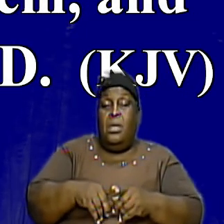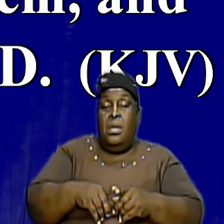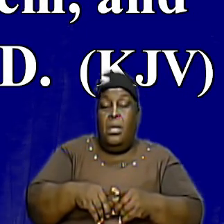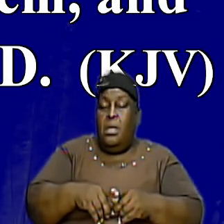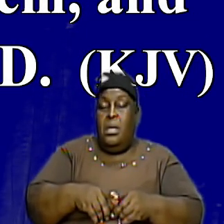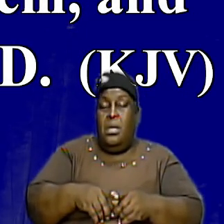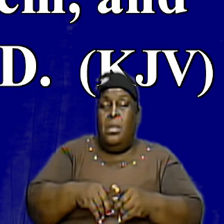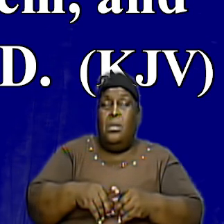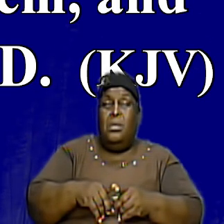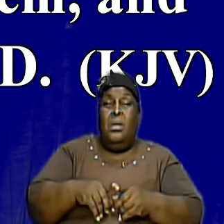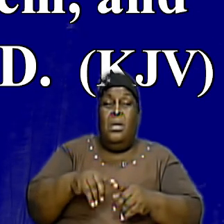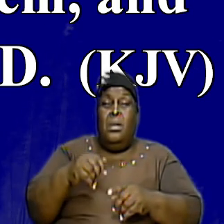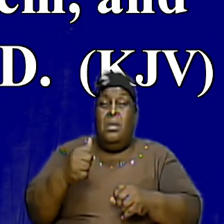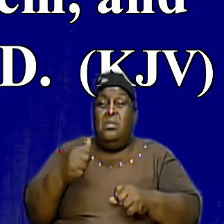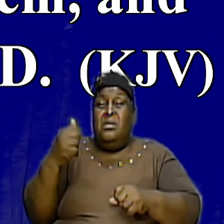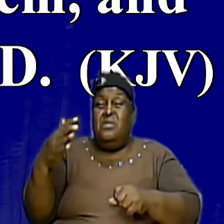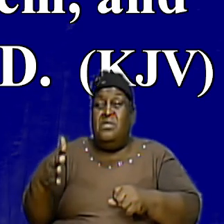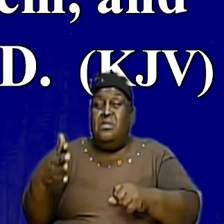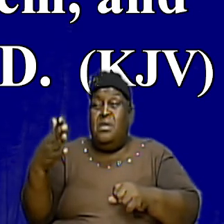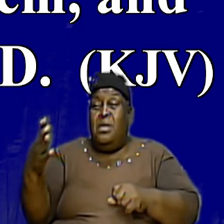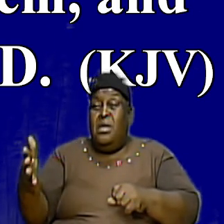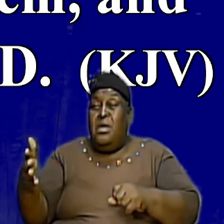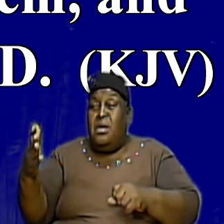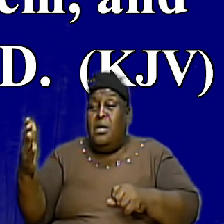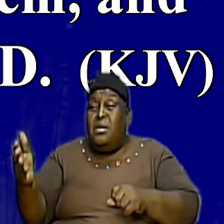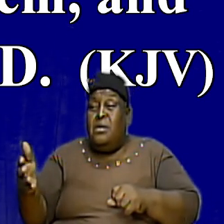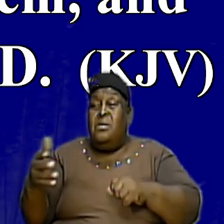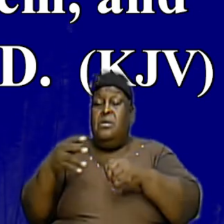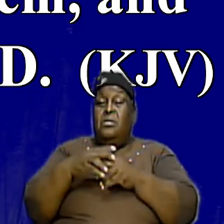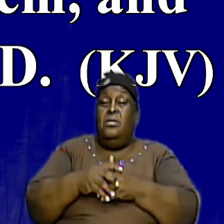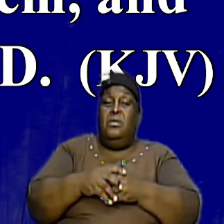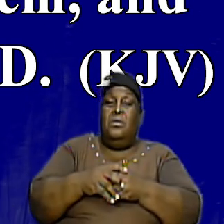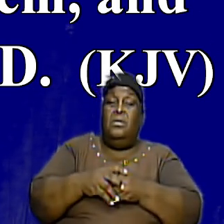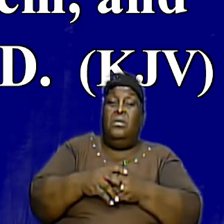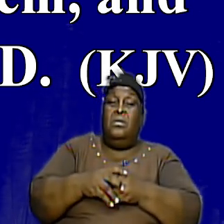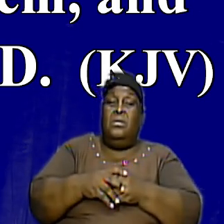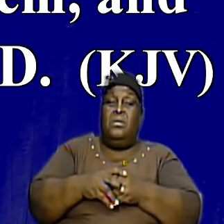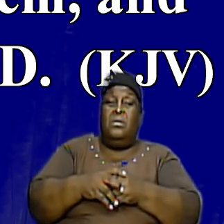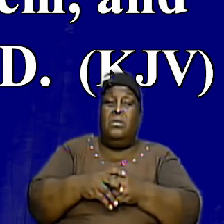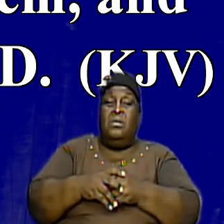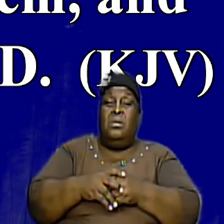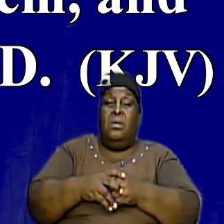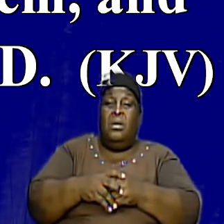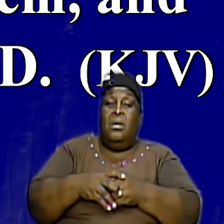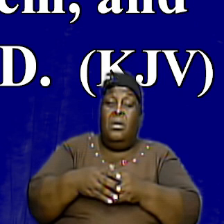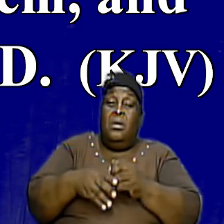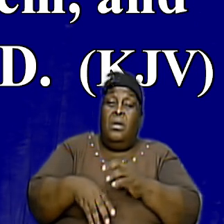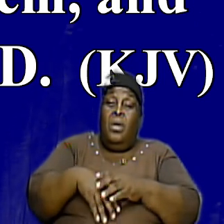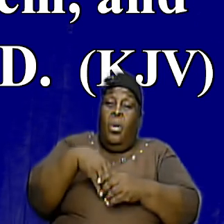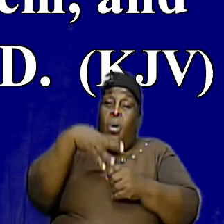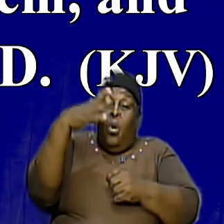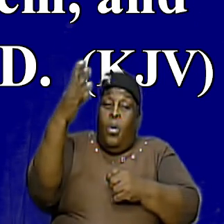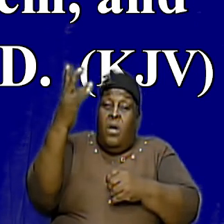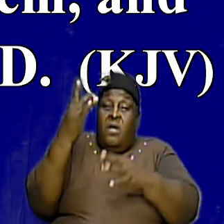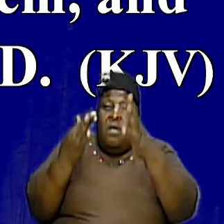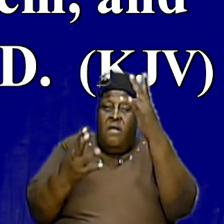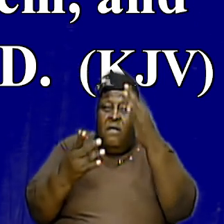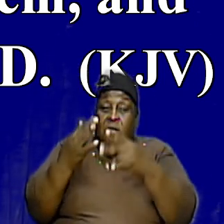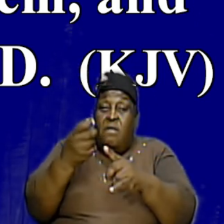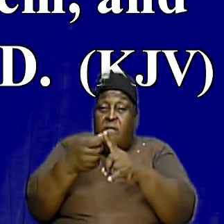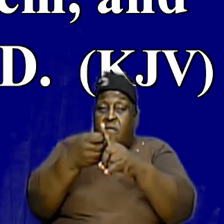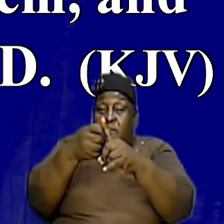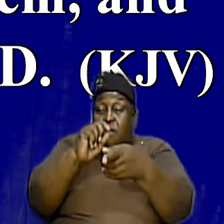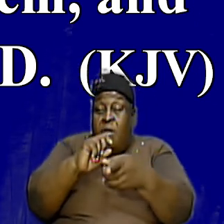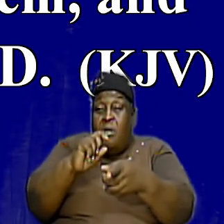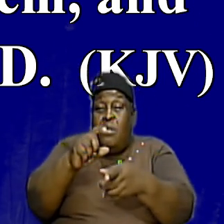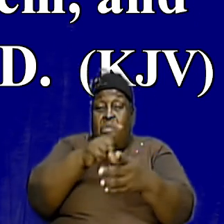source and there went out fire from the Lord